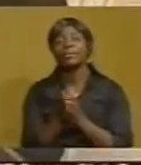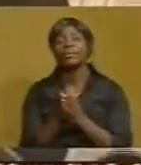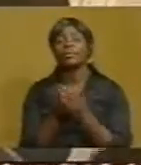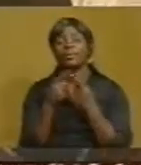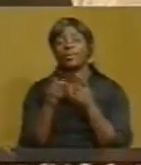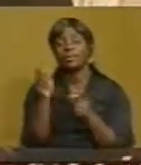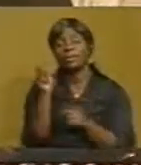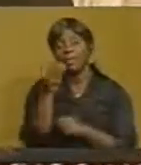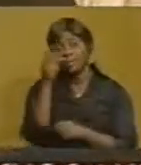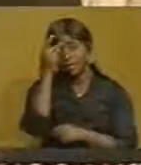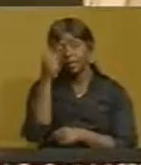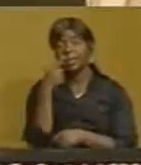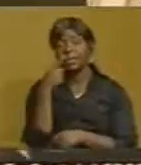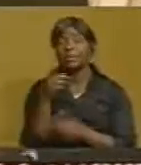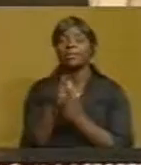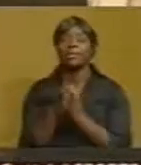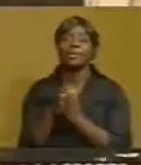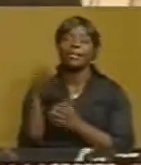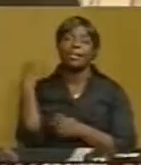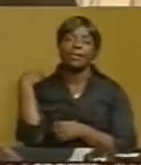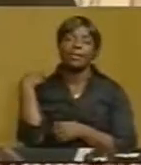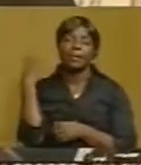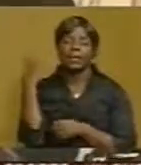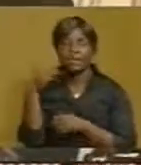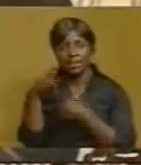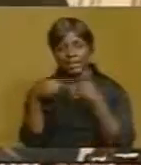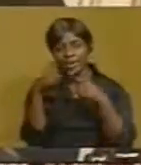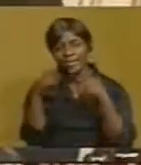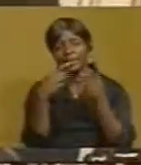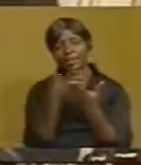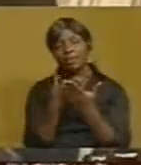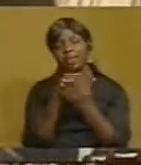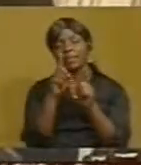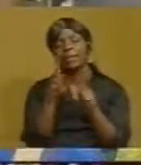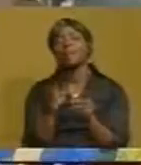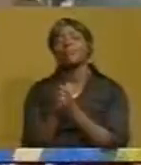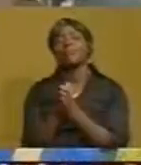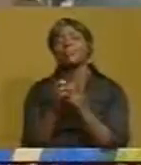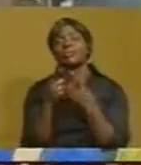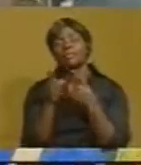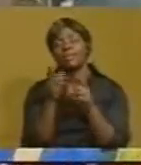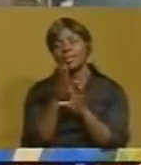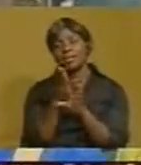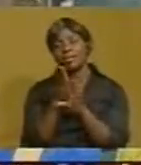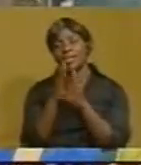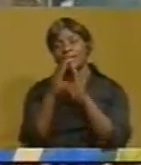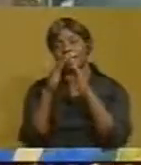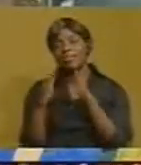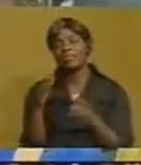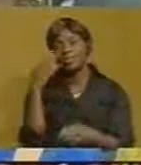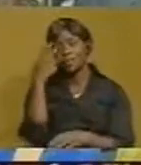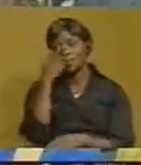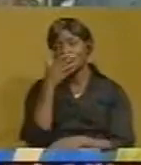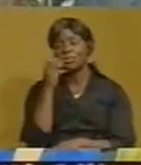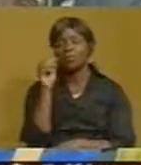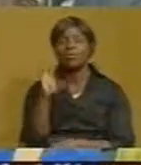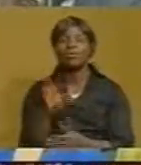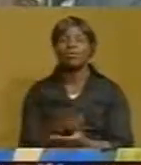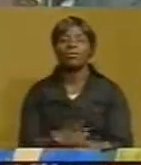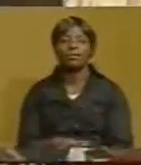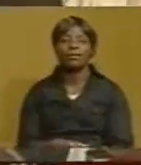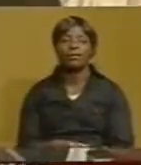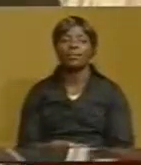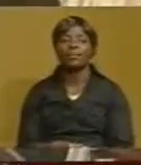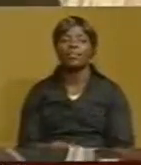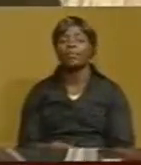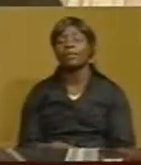continue to prioritize infrastructure development that can facilitate more trade industrial production to achieve faster economic growth. Let me